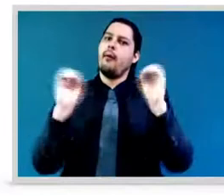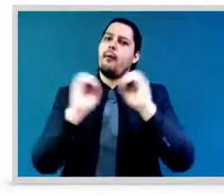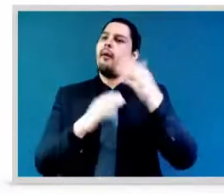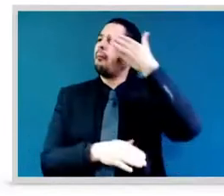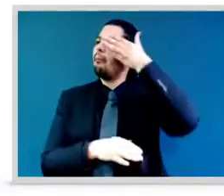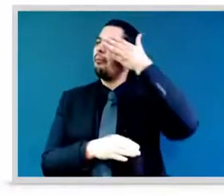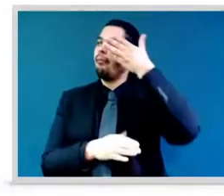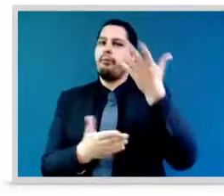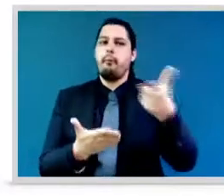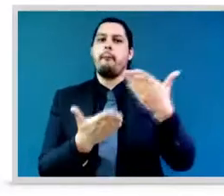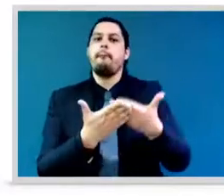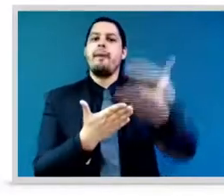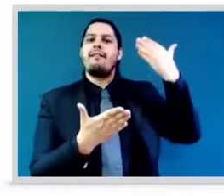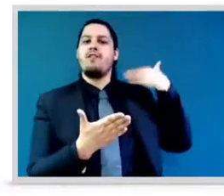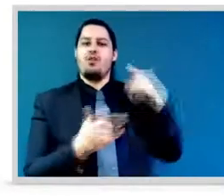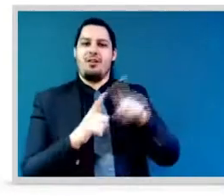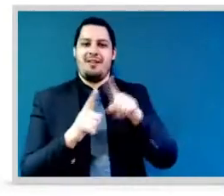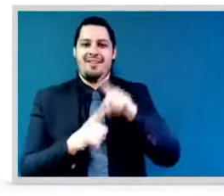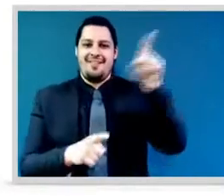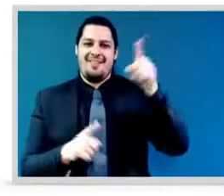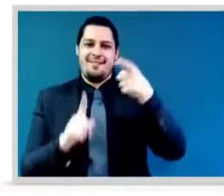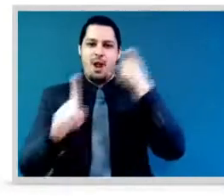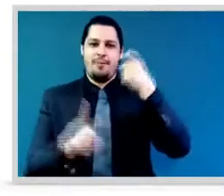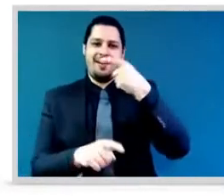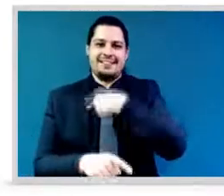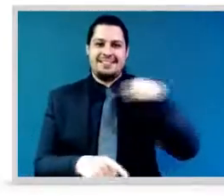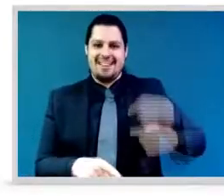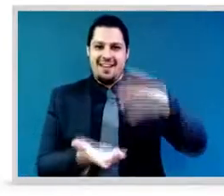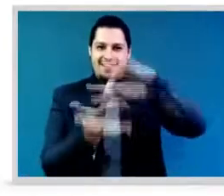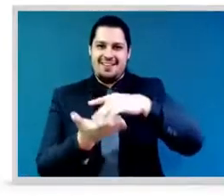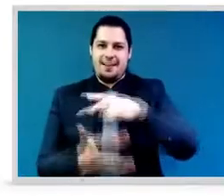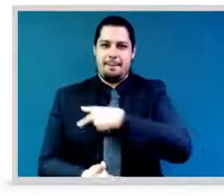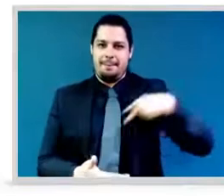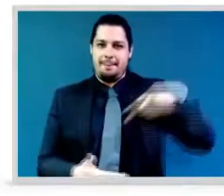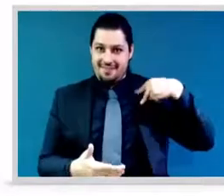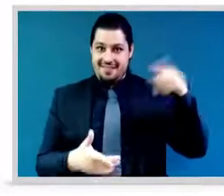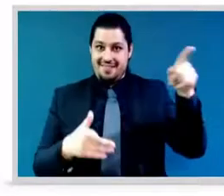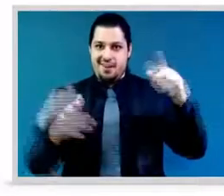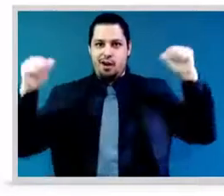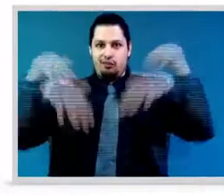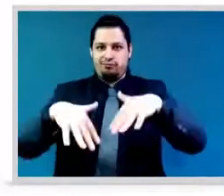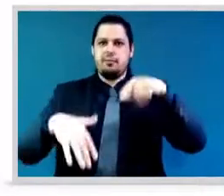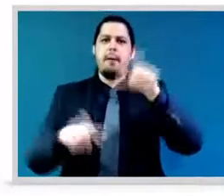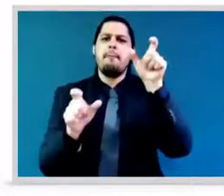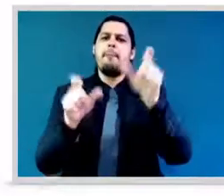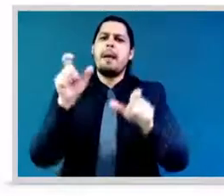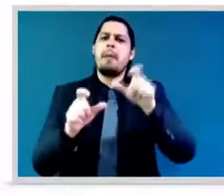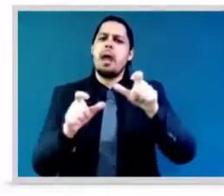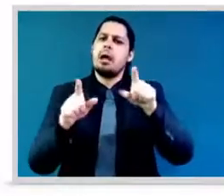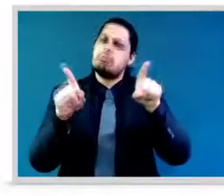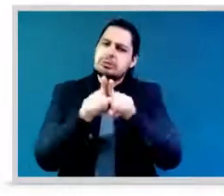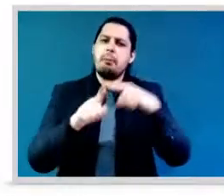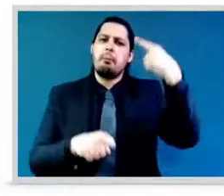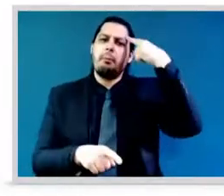dialogue and a conversation i'm going to ask all of our speakers to um keep their cameras on unmute